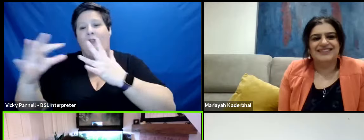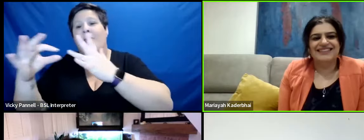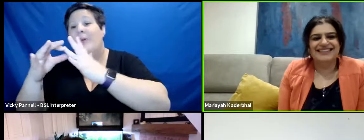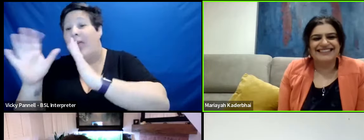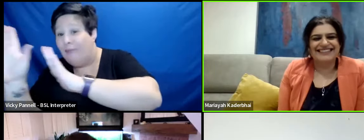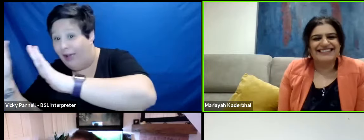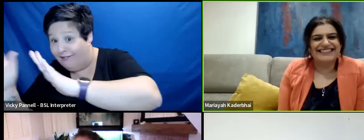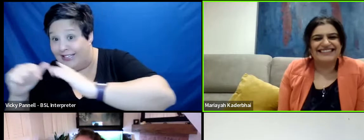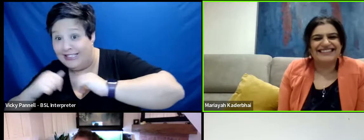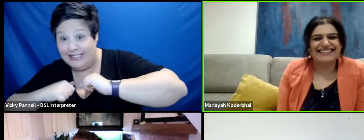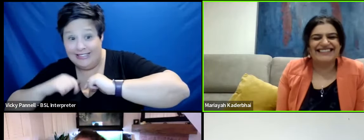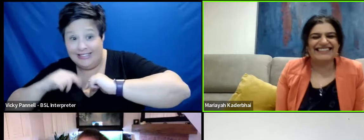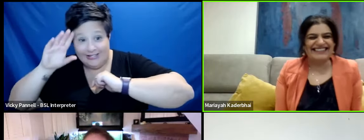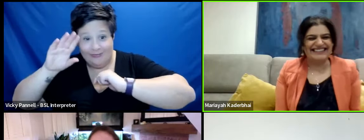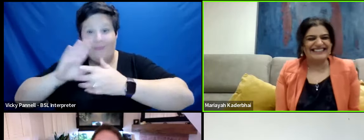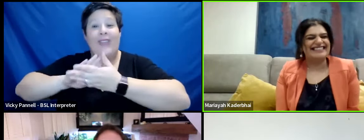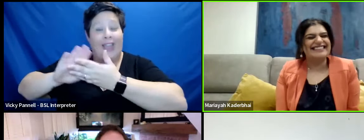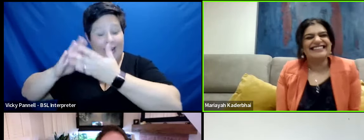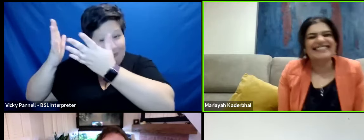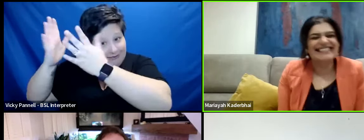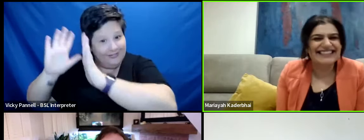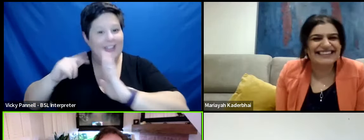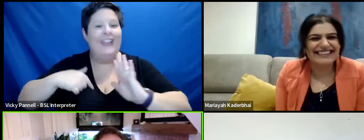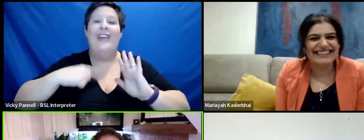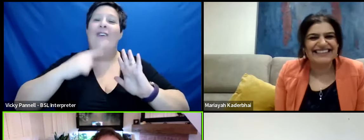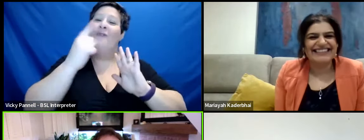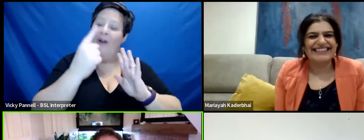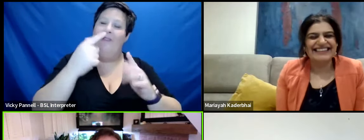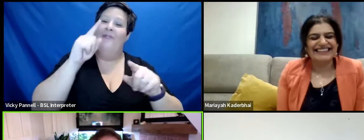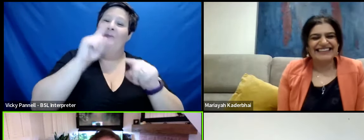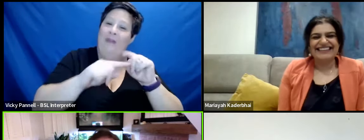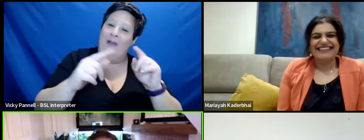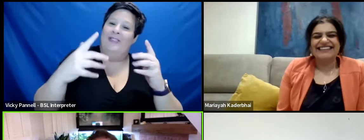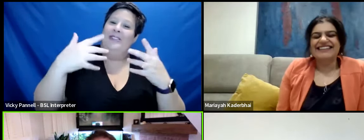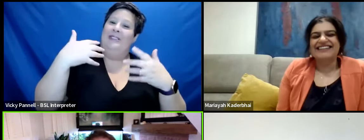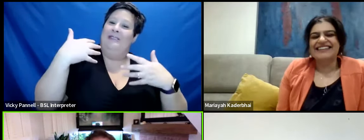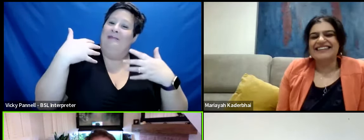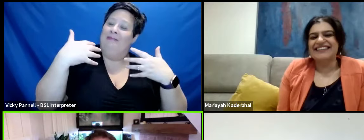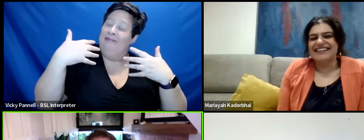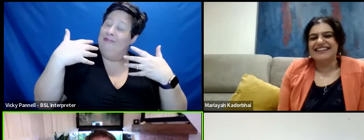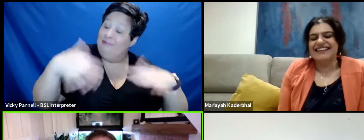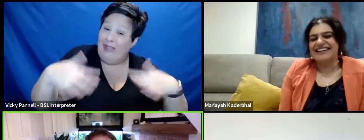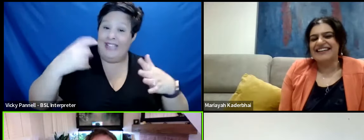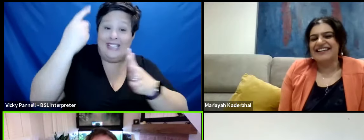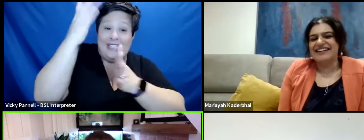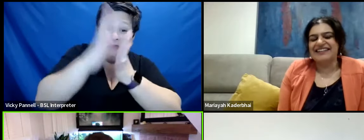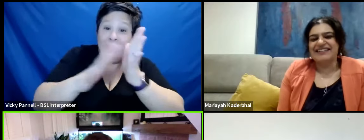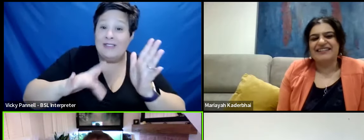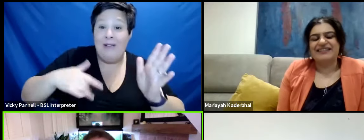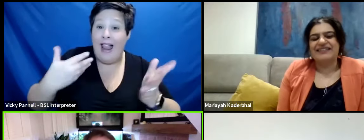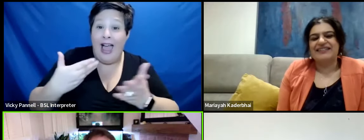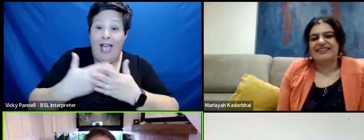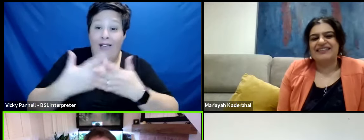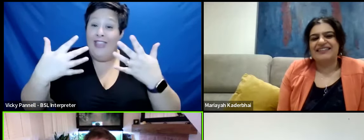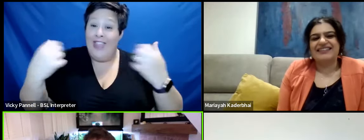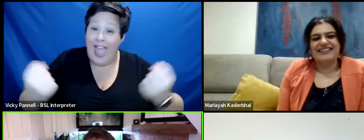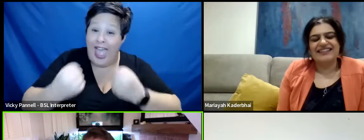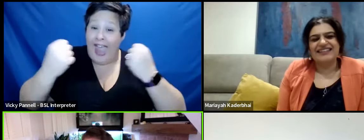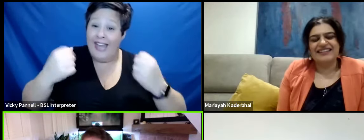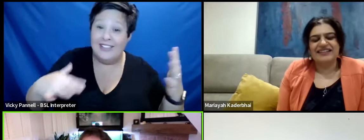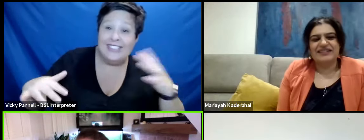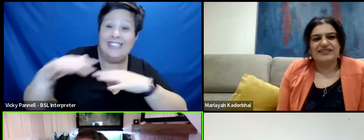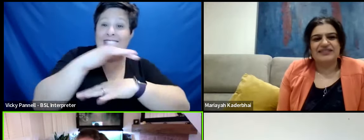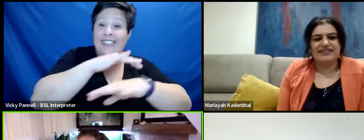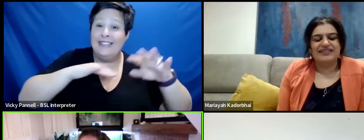and the two people which I have, it was one of the most amazing experiences of my life, it just was. The energy and it,